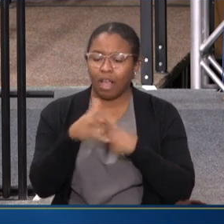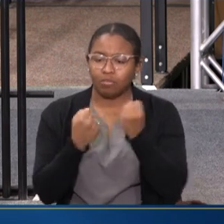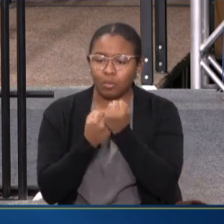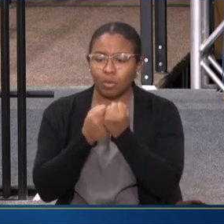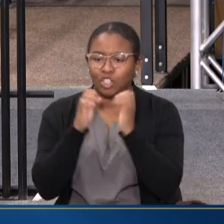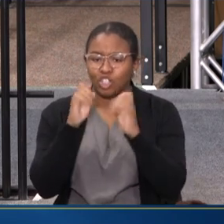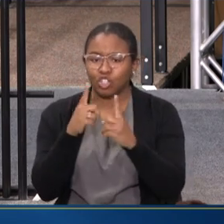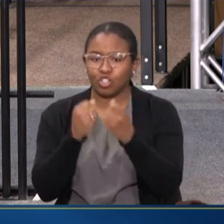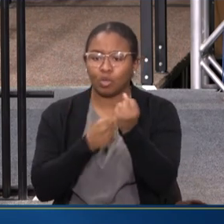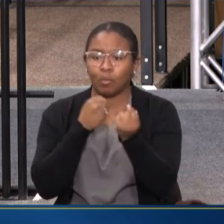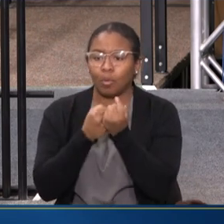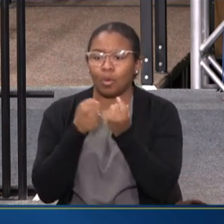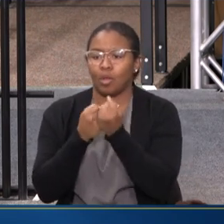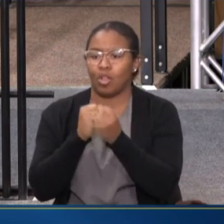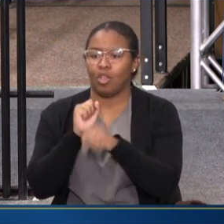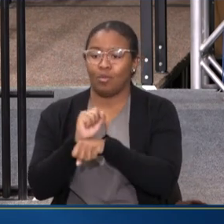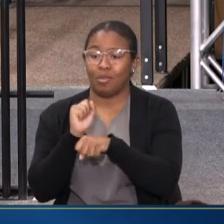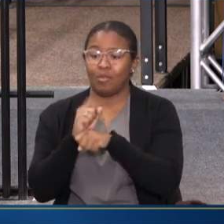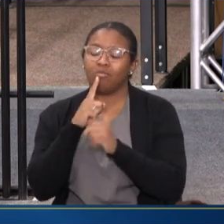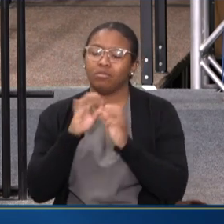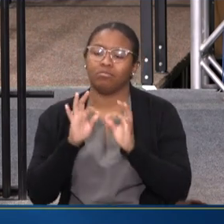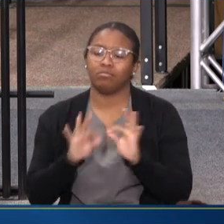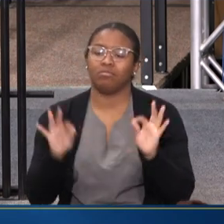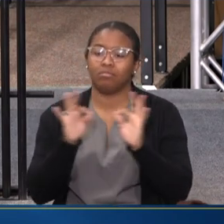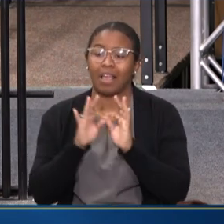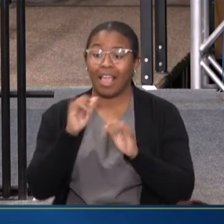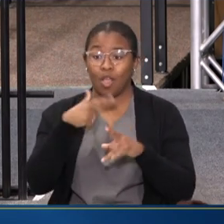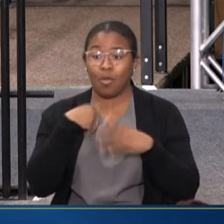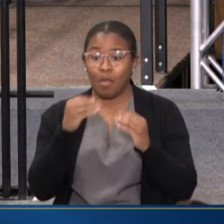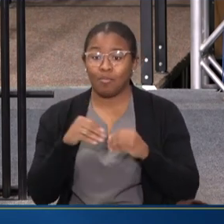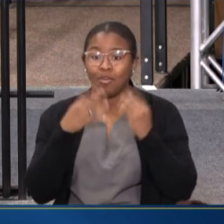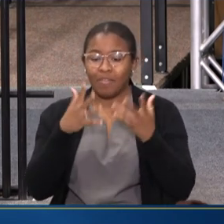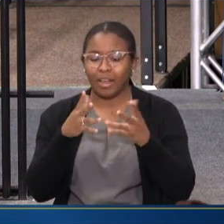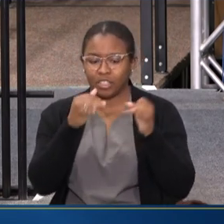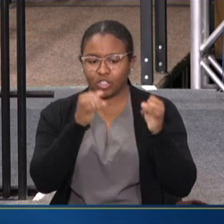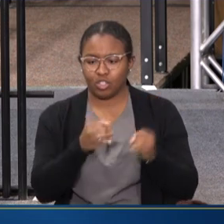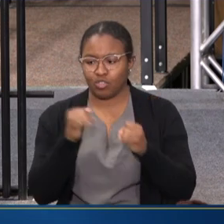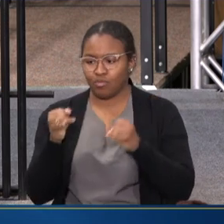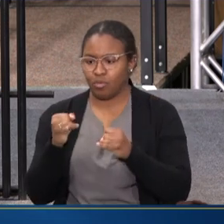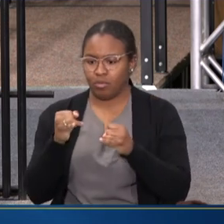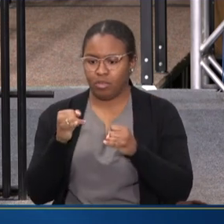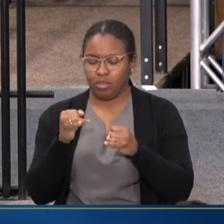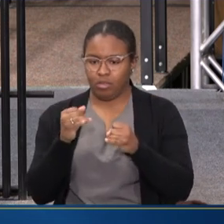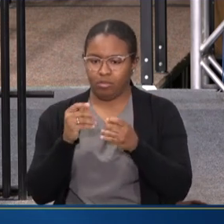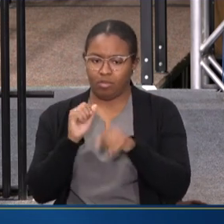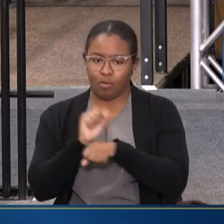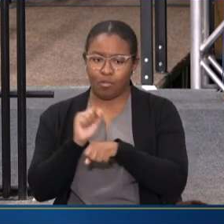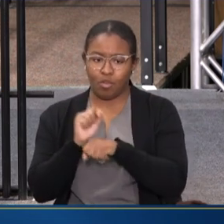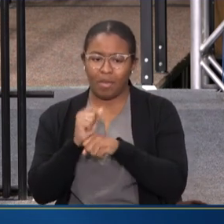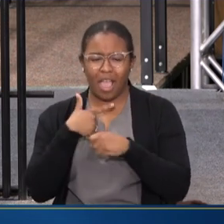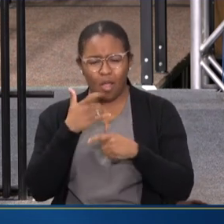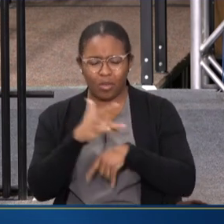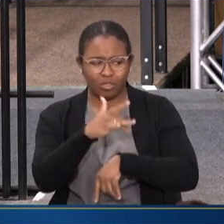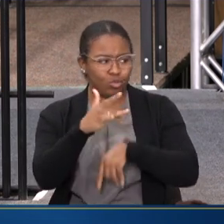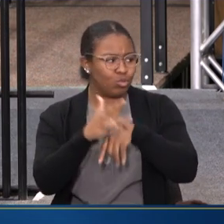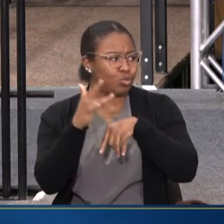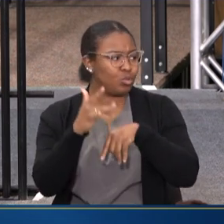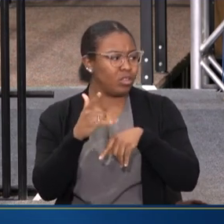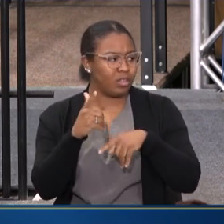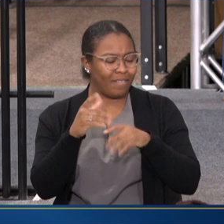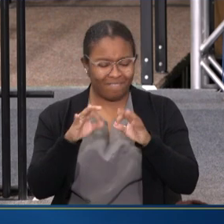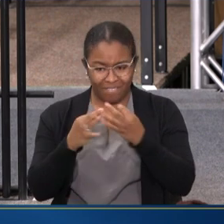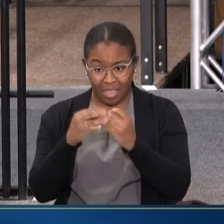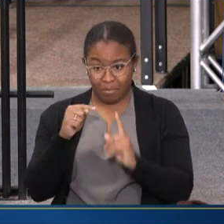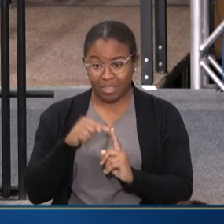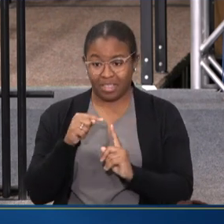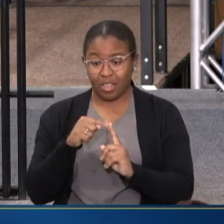SUPPORTED EMPLOYMENT, WHICH IS KEY. WE ALSO ARE A PROVIDER OF INDIVIDUAL SUPPORTED EMPLOYMENT AS WELL. AND I JUST WANT TO QUICKLY TOUCH ON FAMILIES.